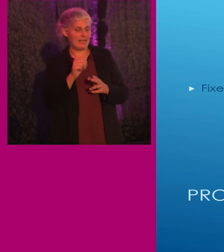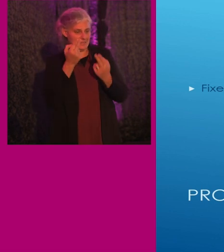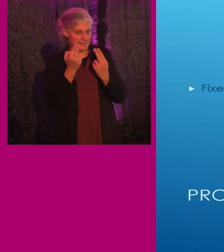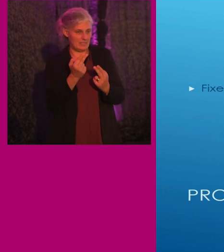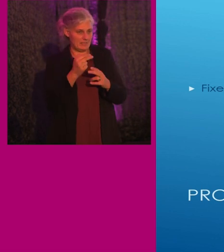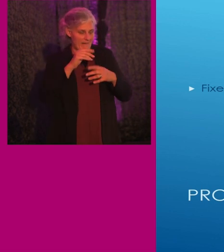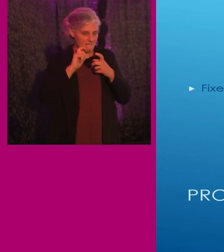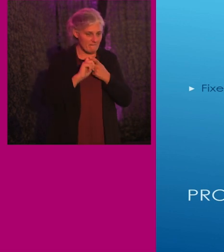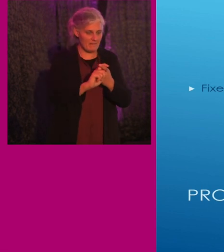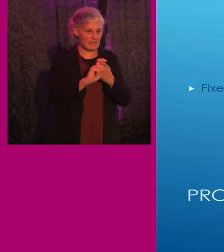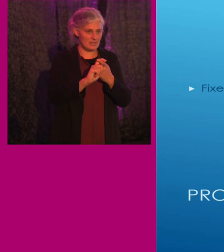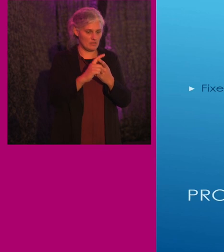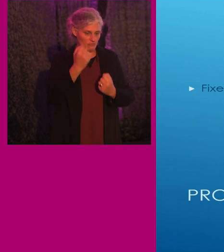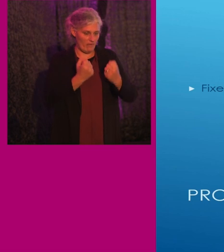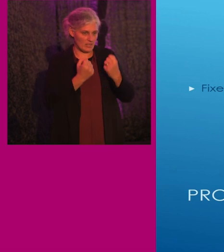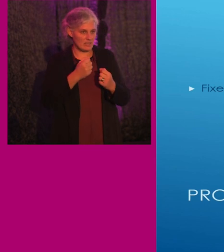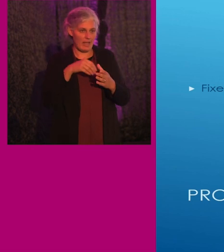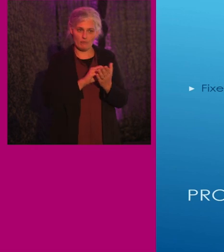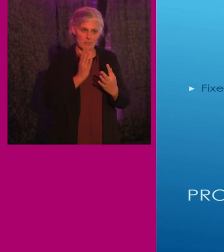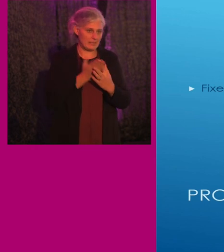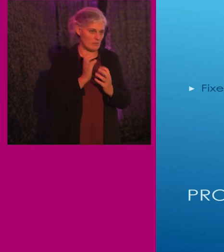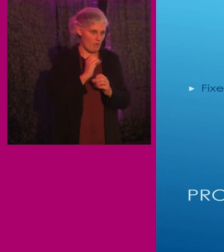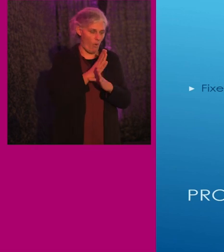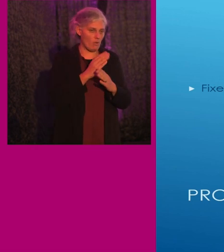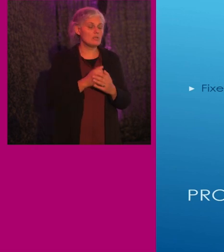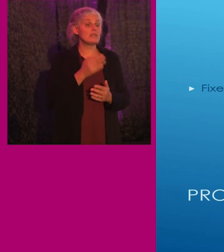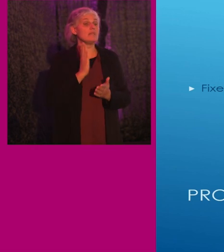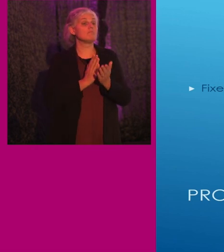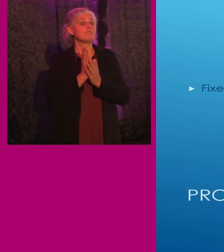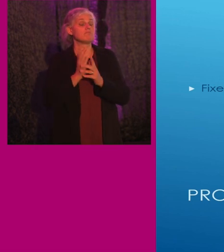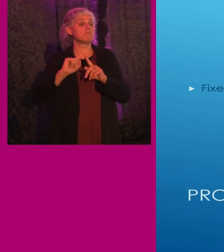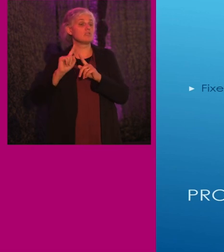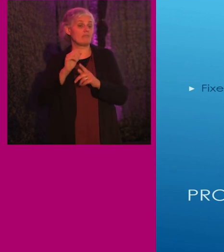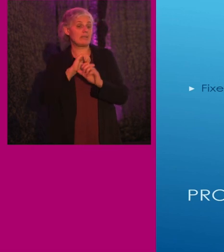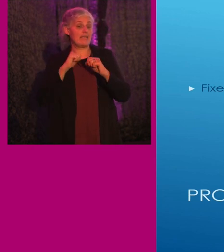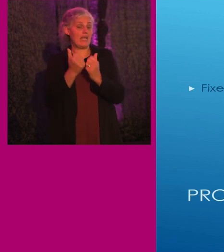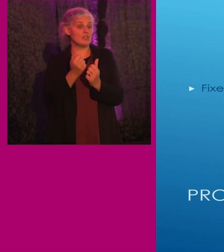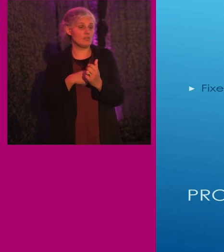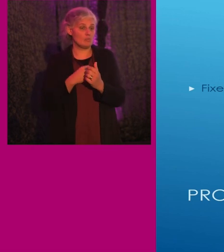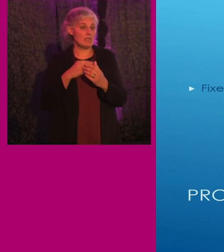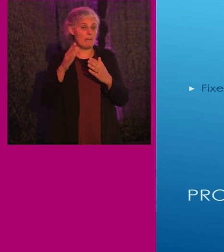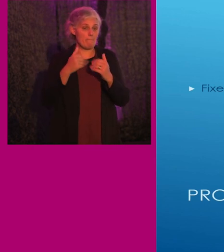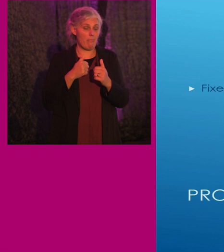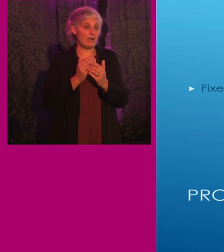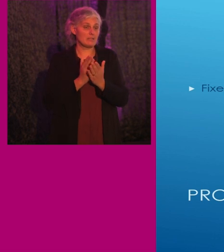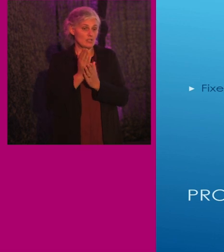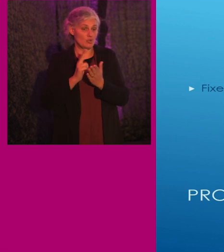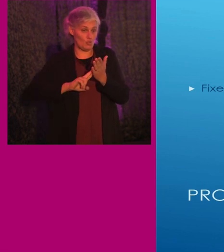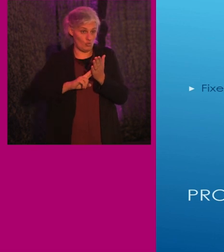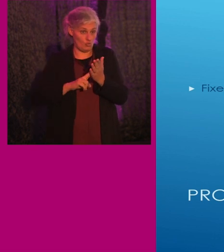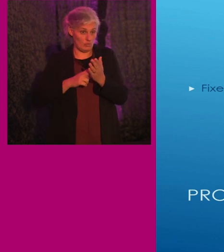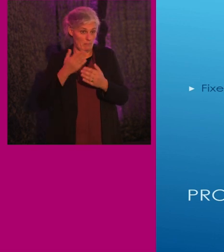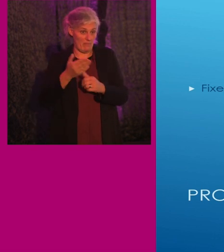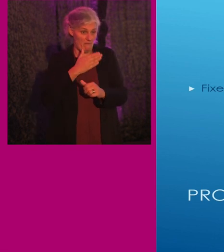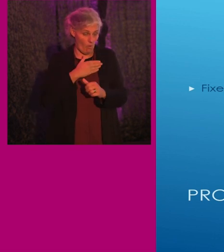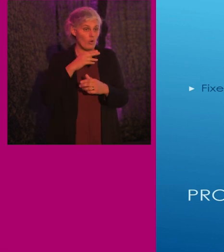fixed route vehicles must be accessible. If a transit agency purchases or leases used vehicles, they must